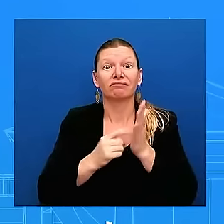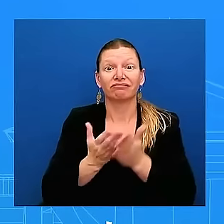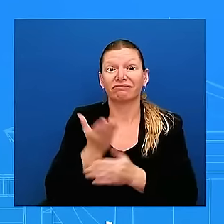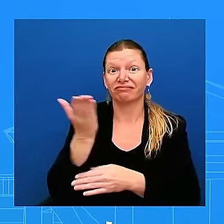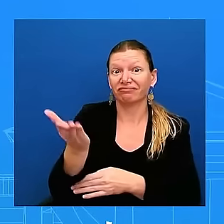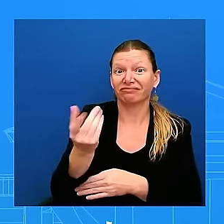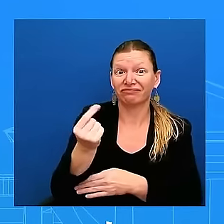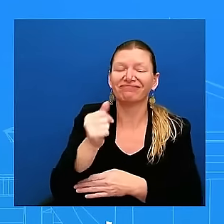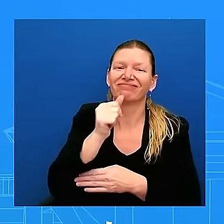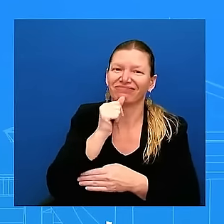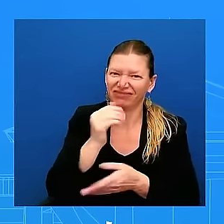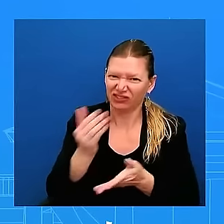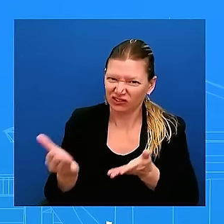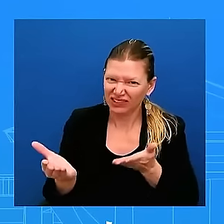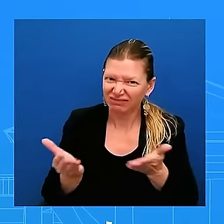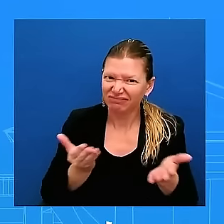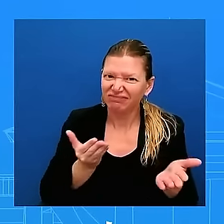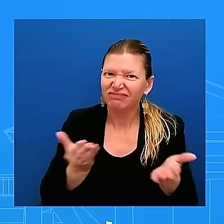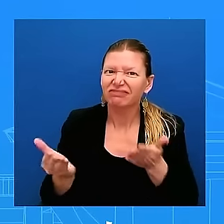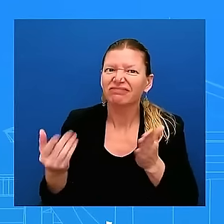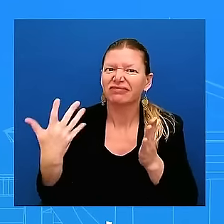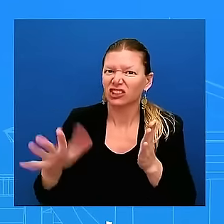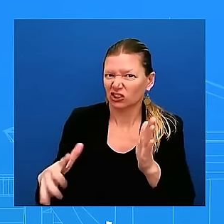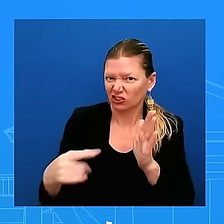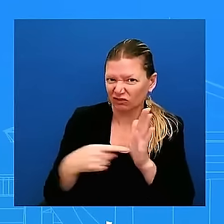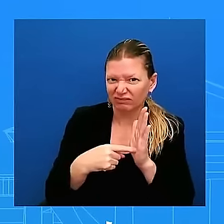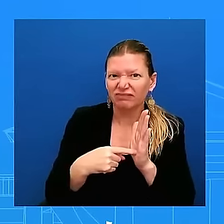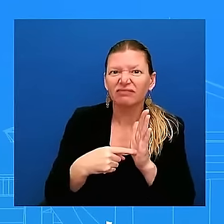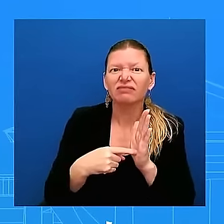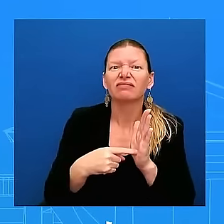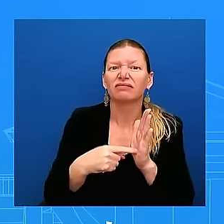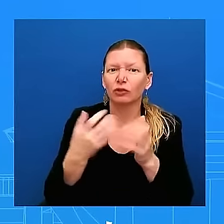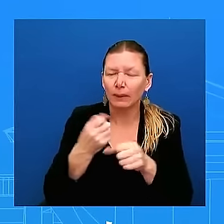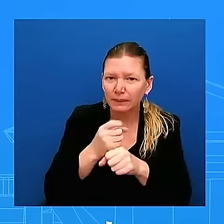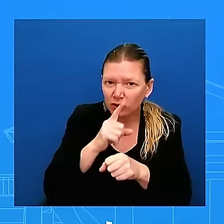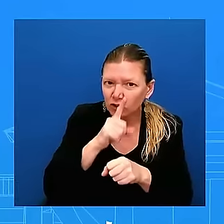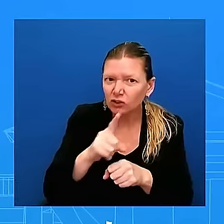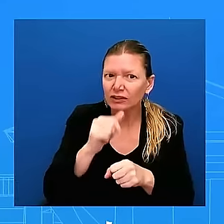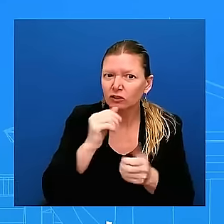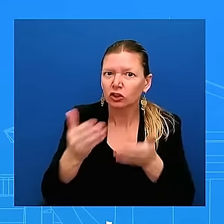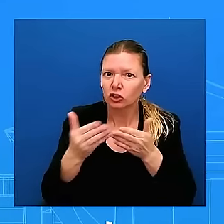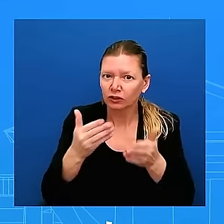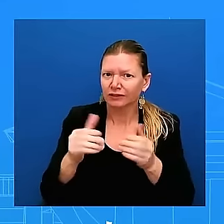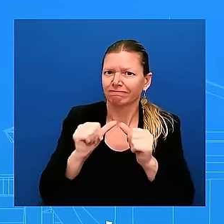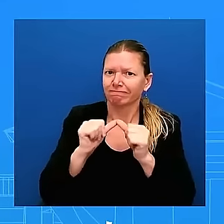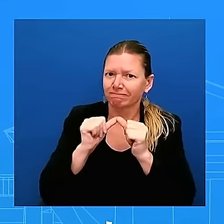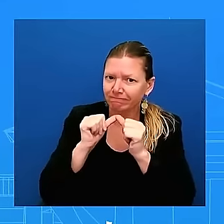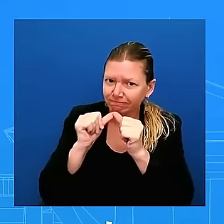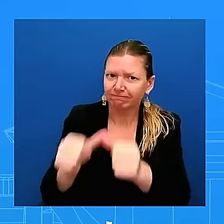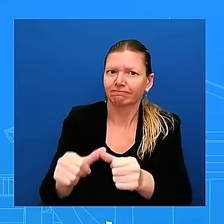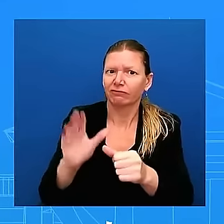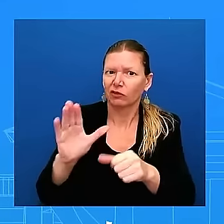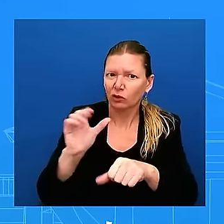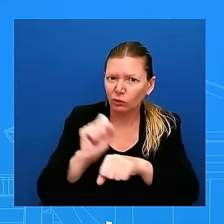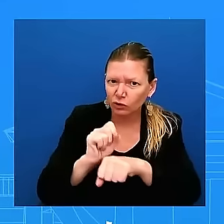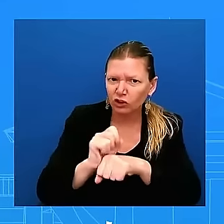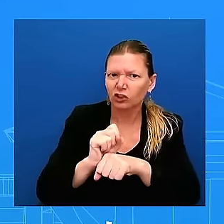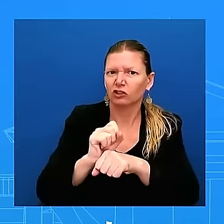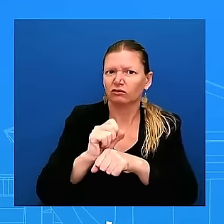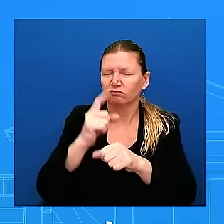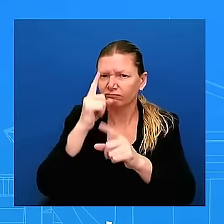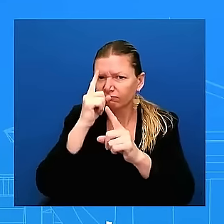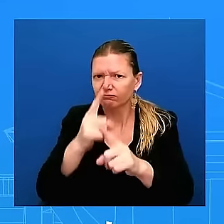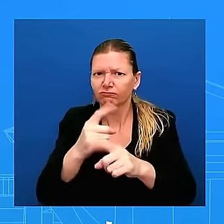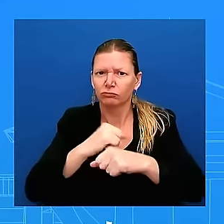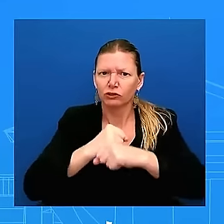would ensure Secret Service had the ability to execute its again critical mission even during a continuing resolution including its